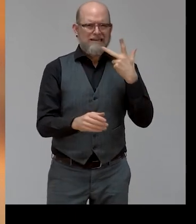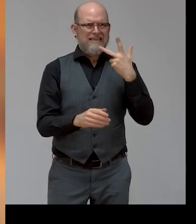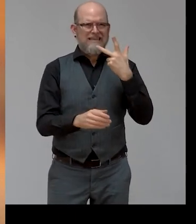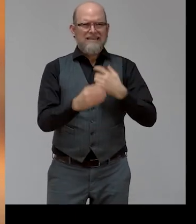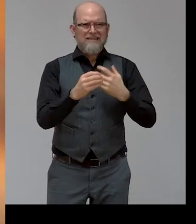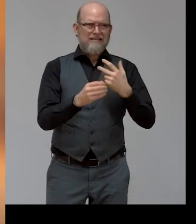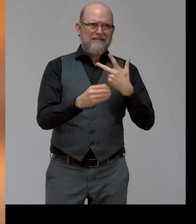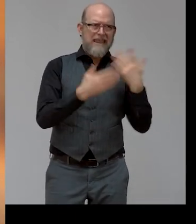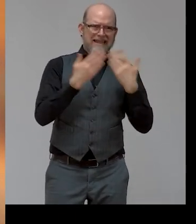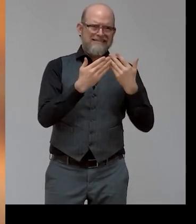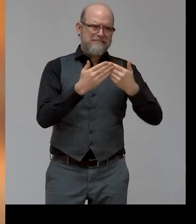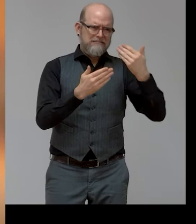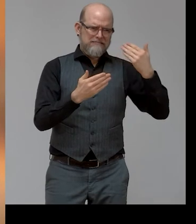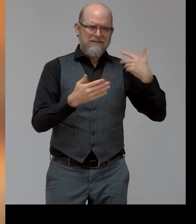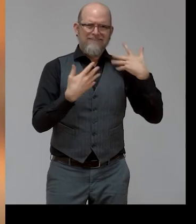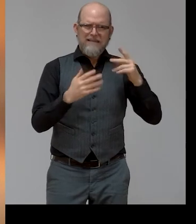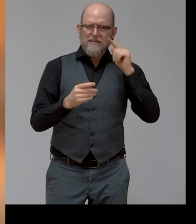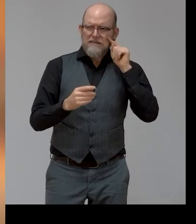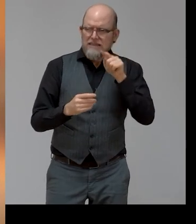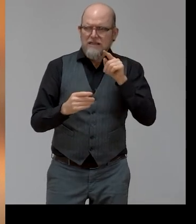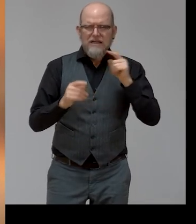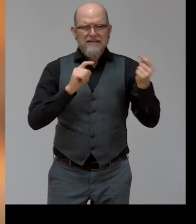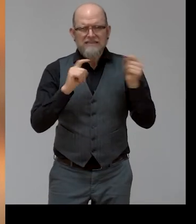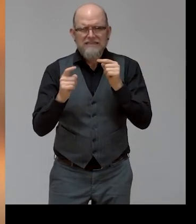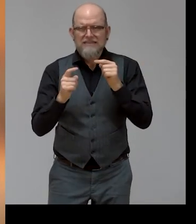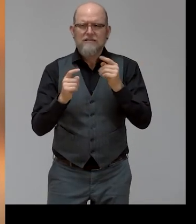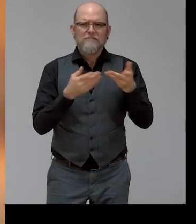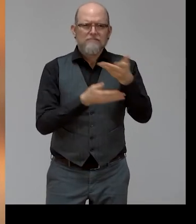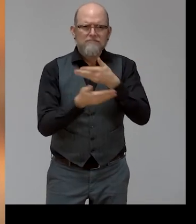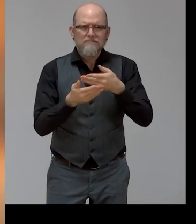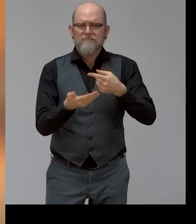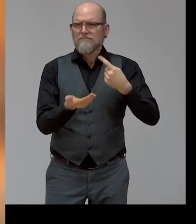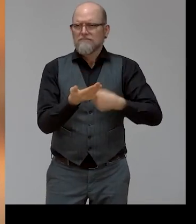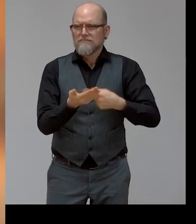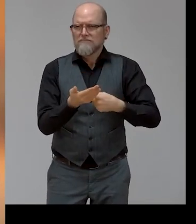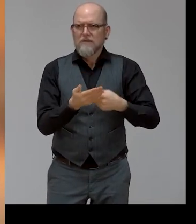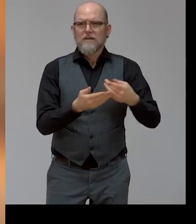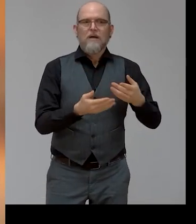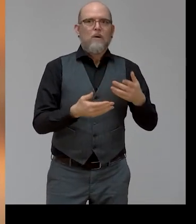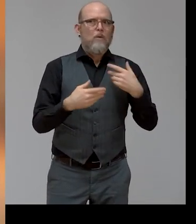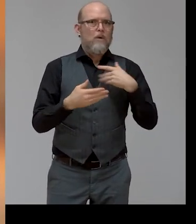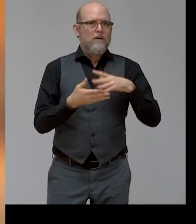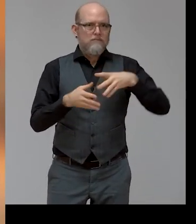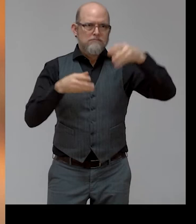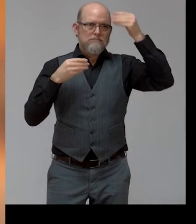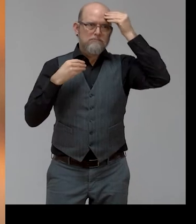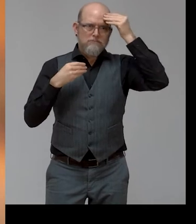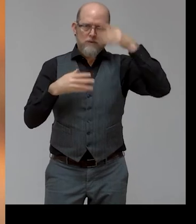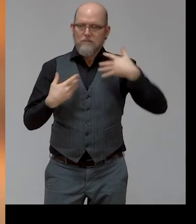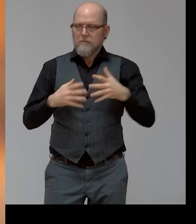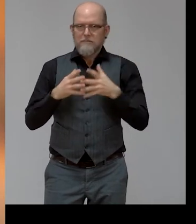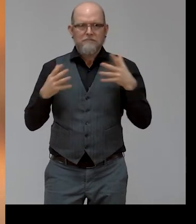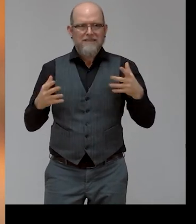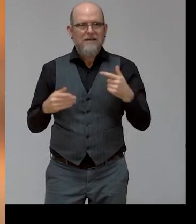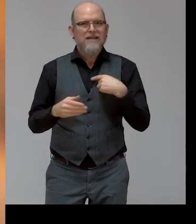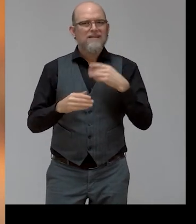these days were indeed very intense and enriching. And I would like to thank the Xero Project team for